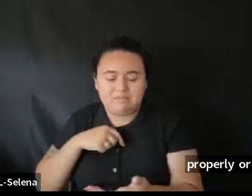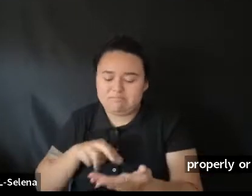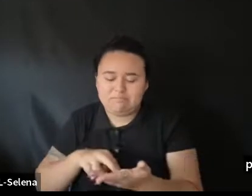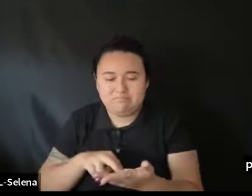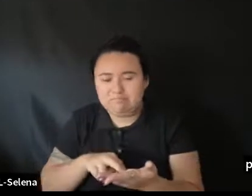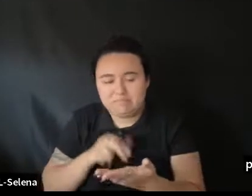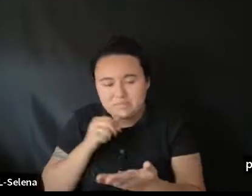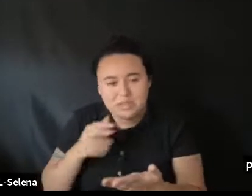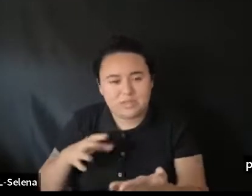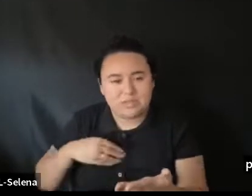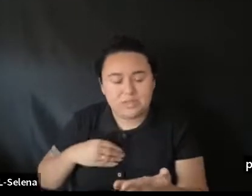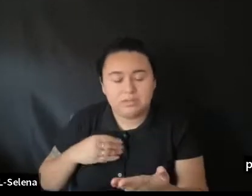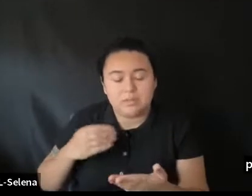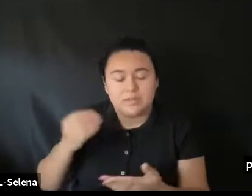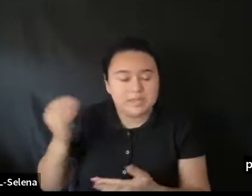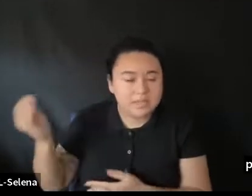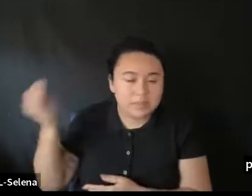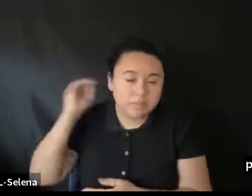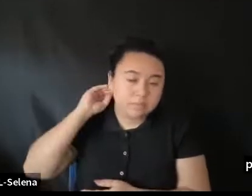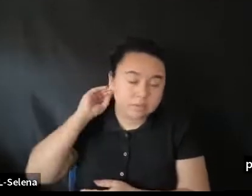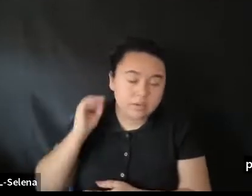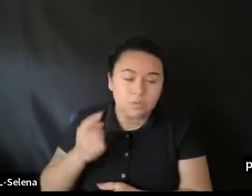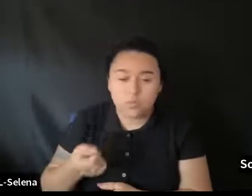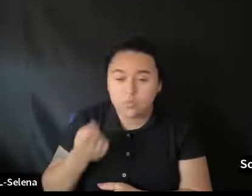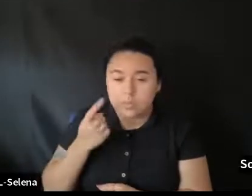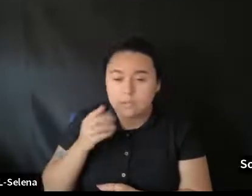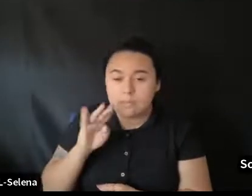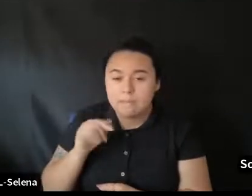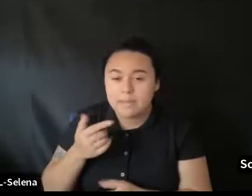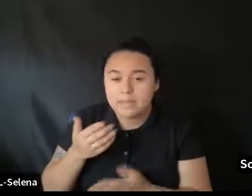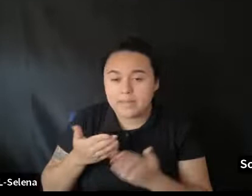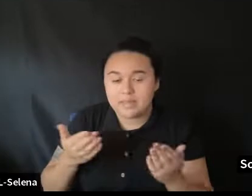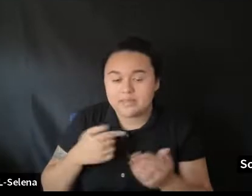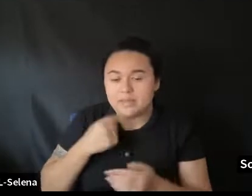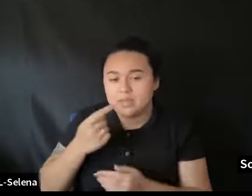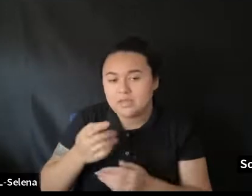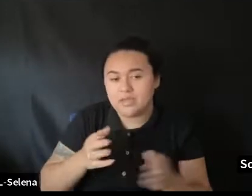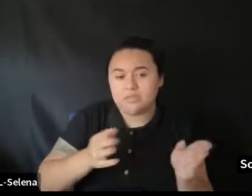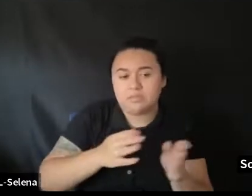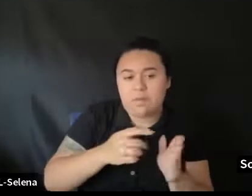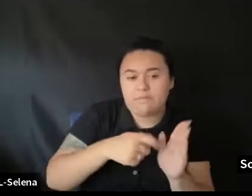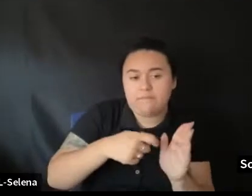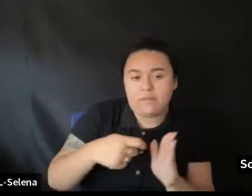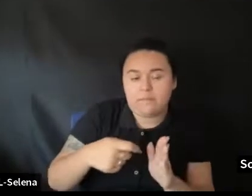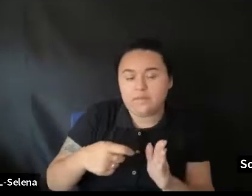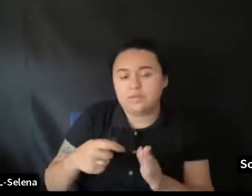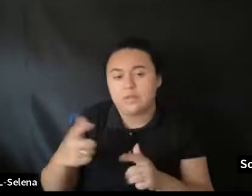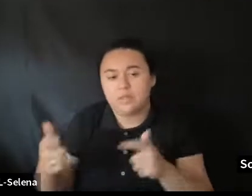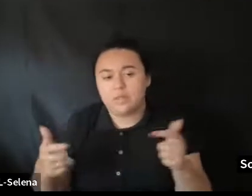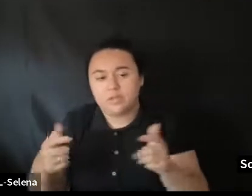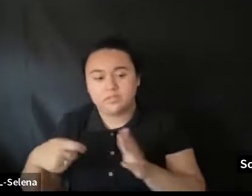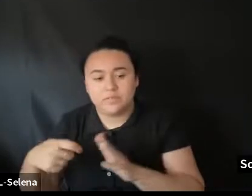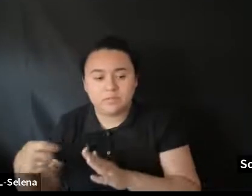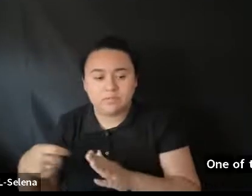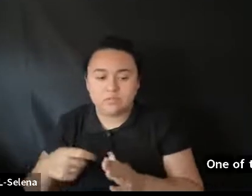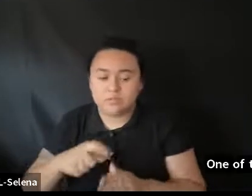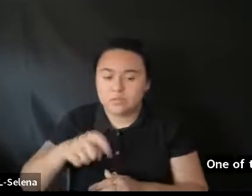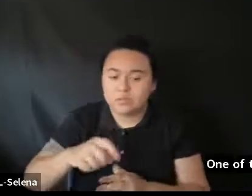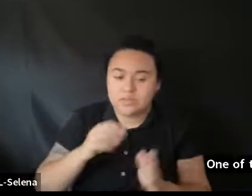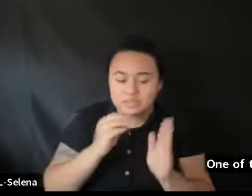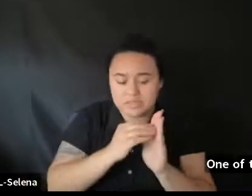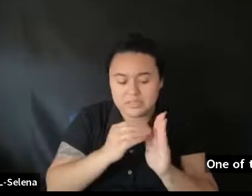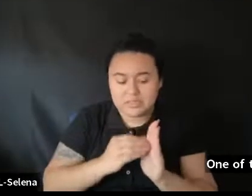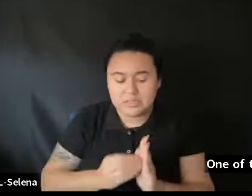that in mind. One of the. The biggest things. I tell. Small filmmakers. And large filmmakers. Alike. Uh. You gotta keep.